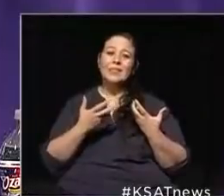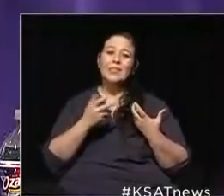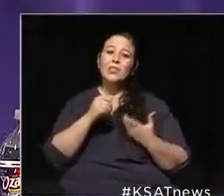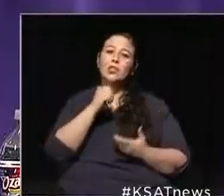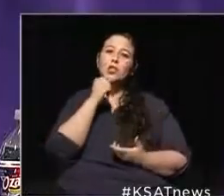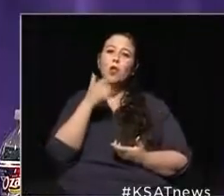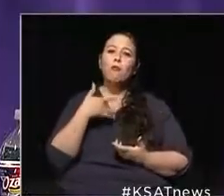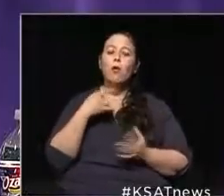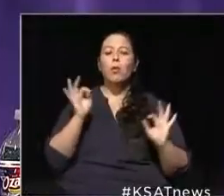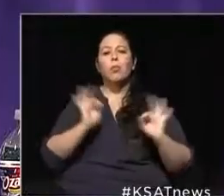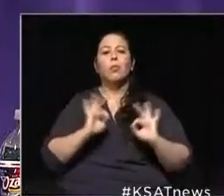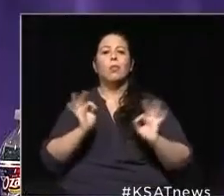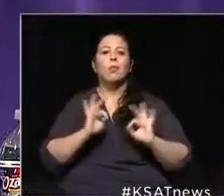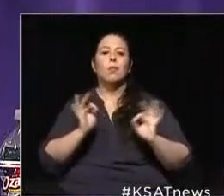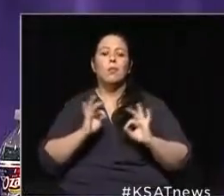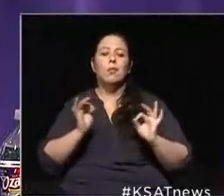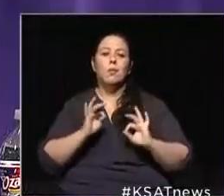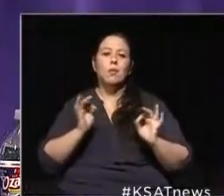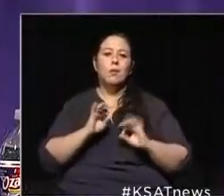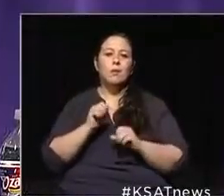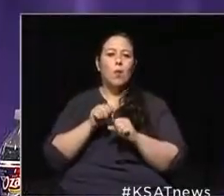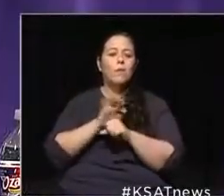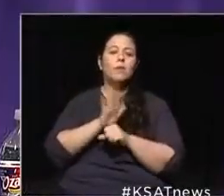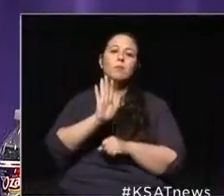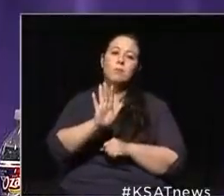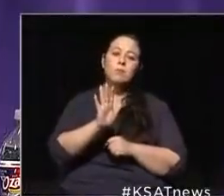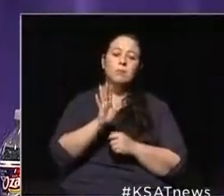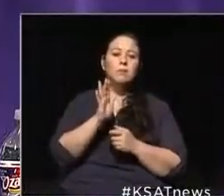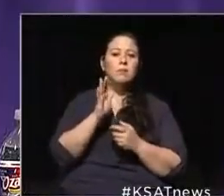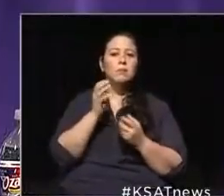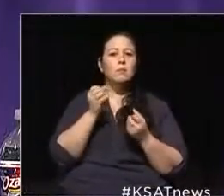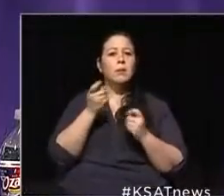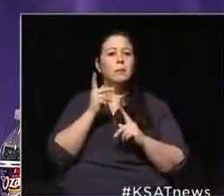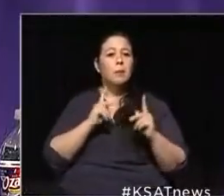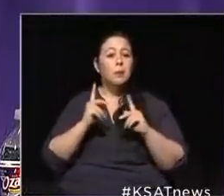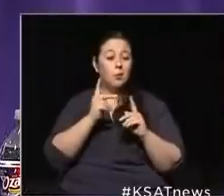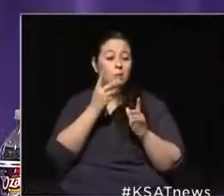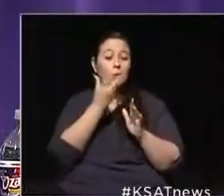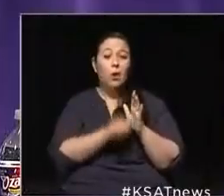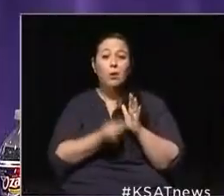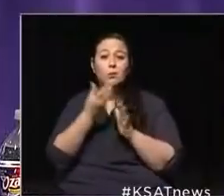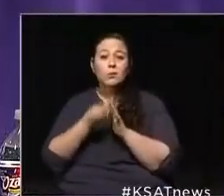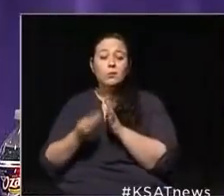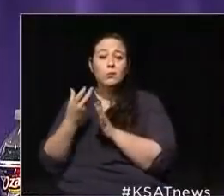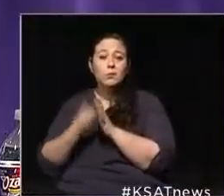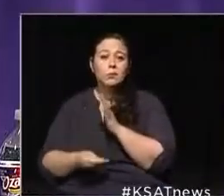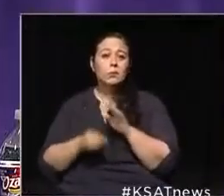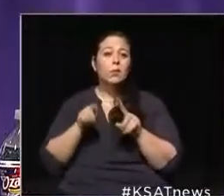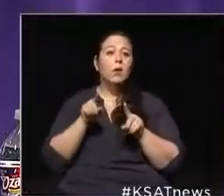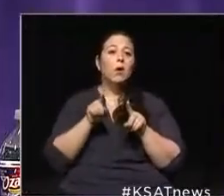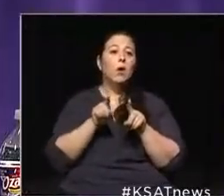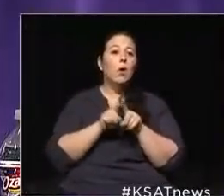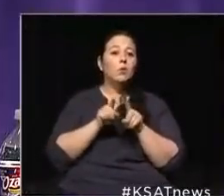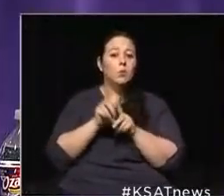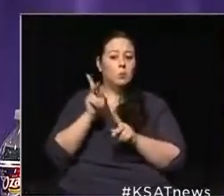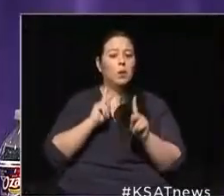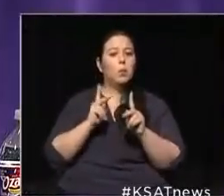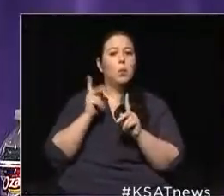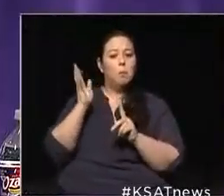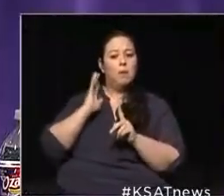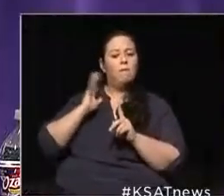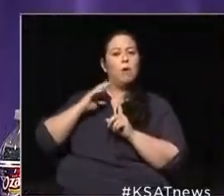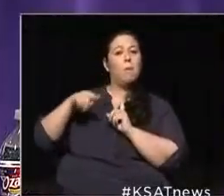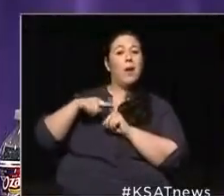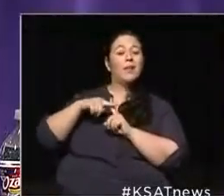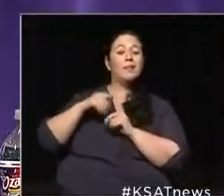the seriousness of COVID, not only the number of people that we've lost to it, but people that have had it and may have long